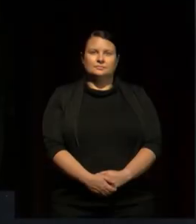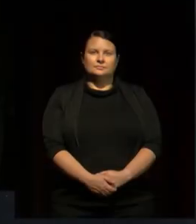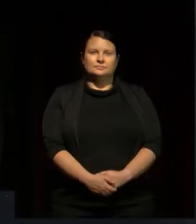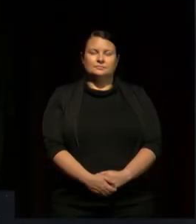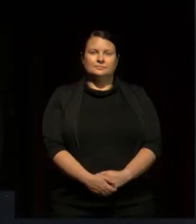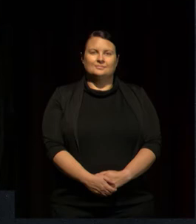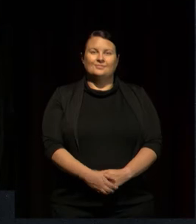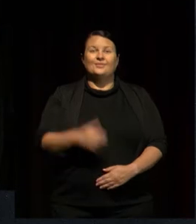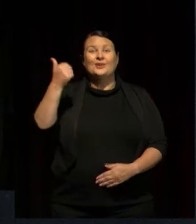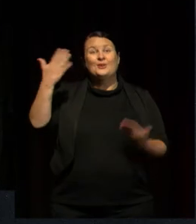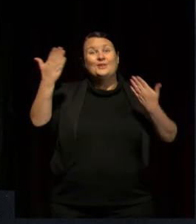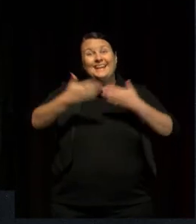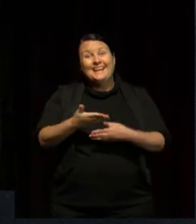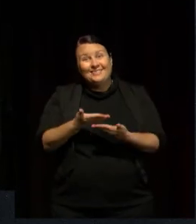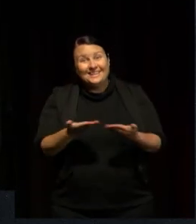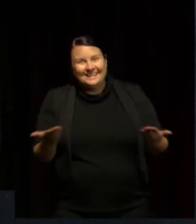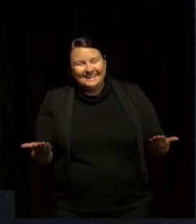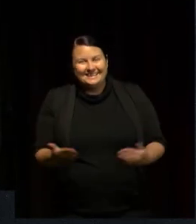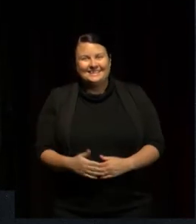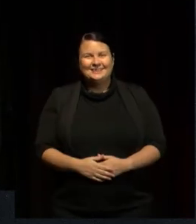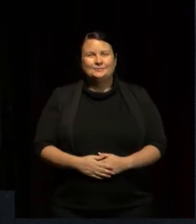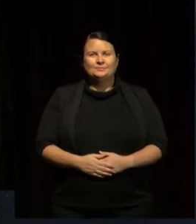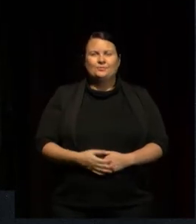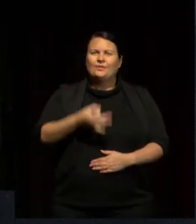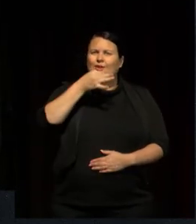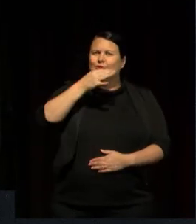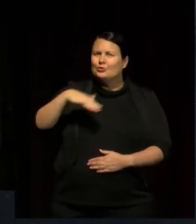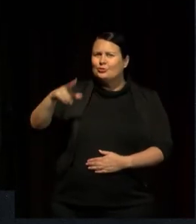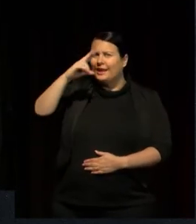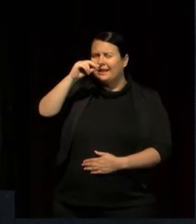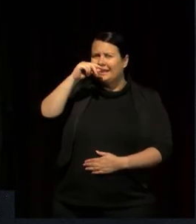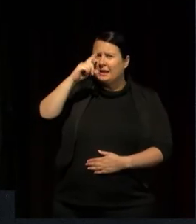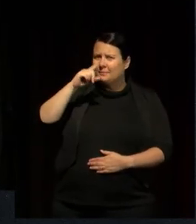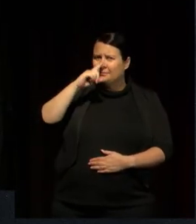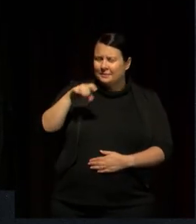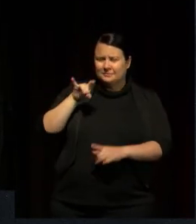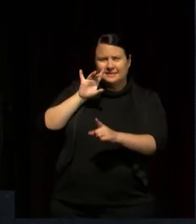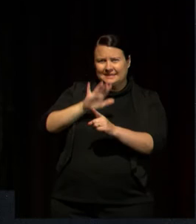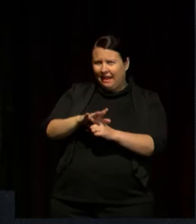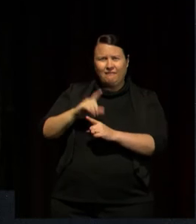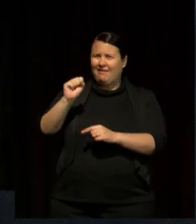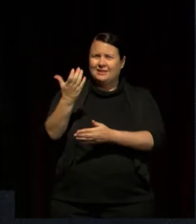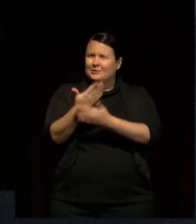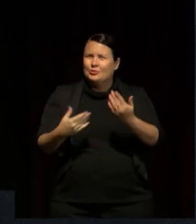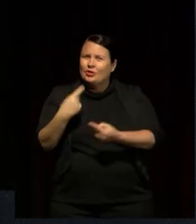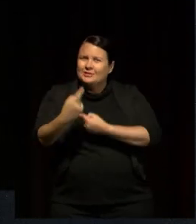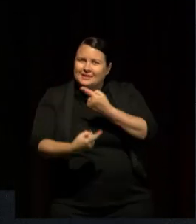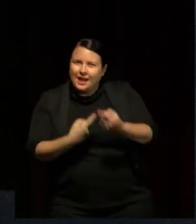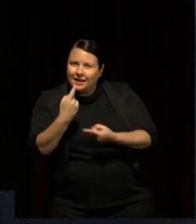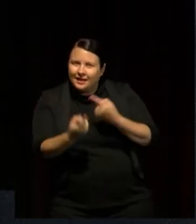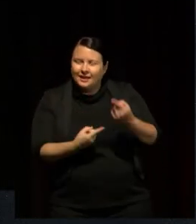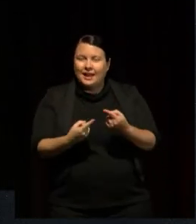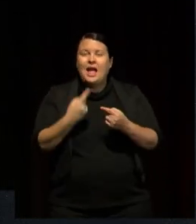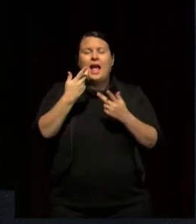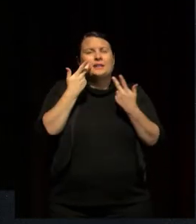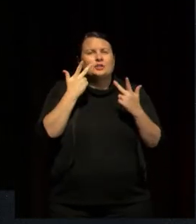Good evening. Children and young people have been engaged in potent storytelling and subtle social